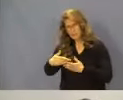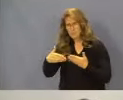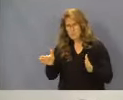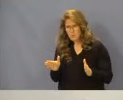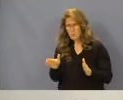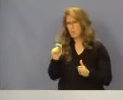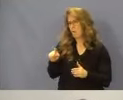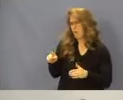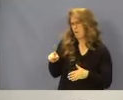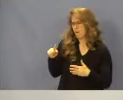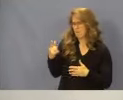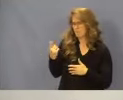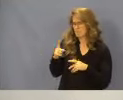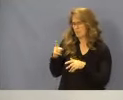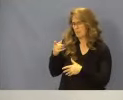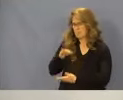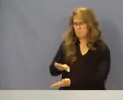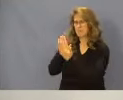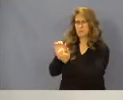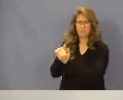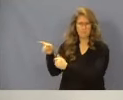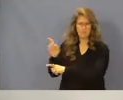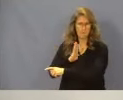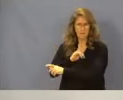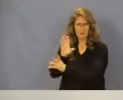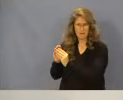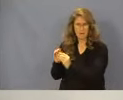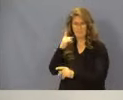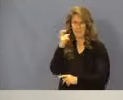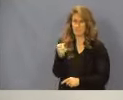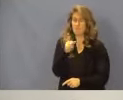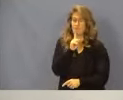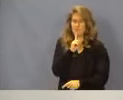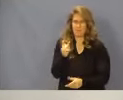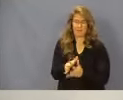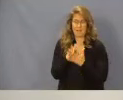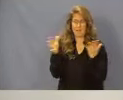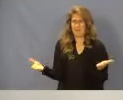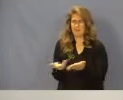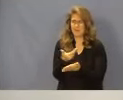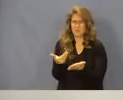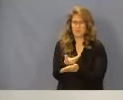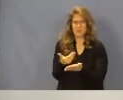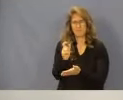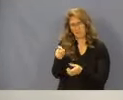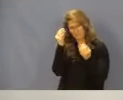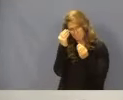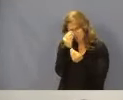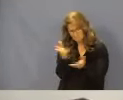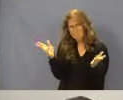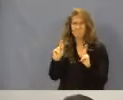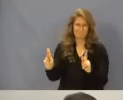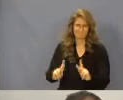before the board meetings, things like that, to continue to educate. Because you're right, there's a lot that's new. So thank you for